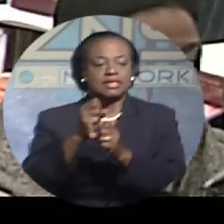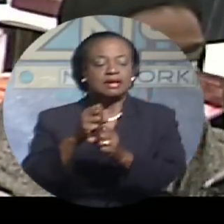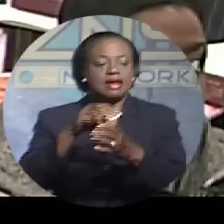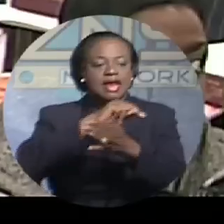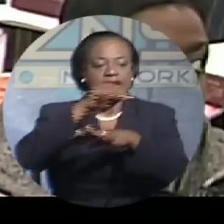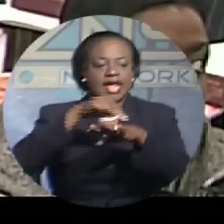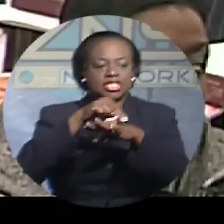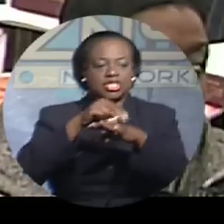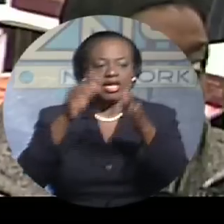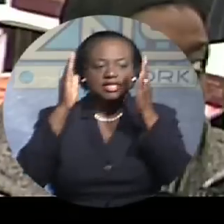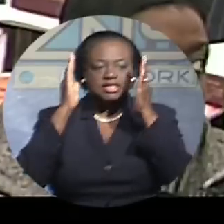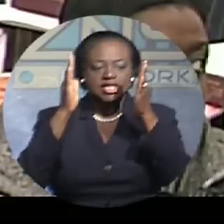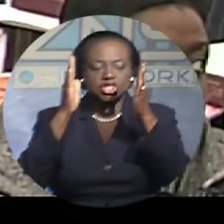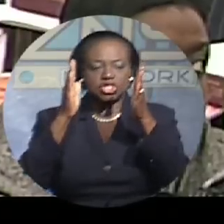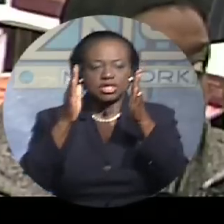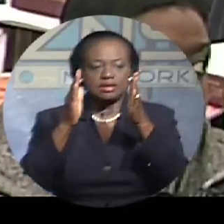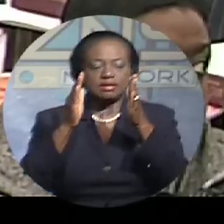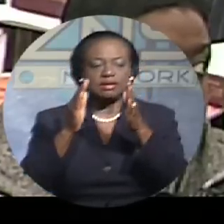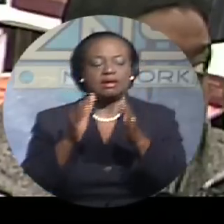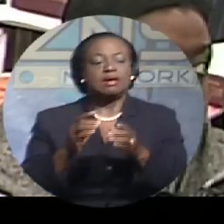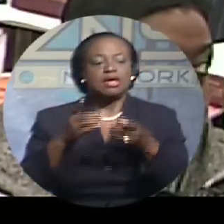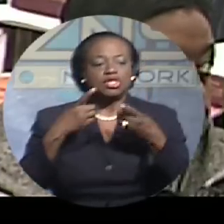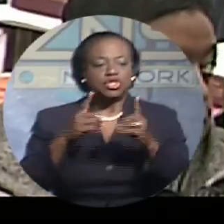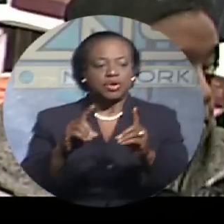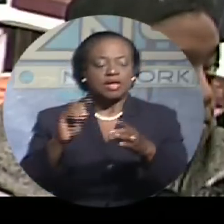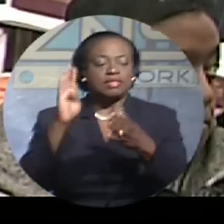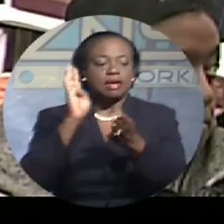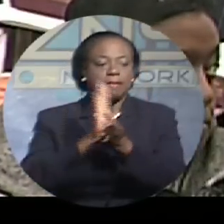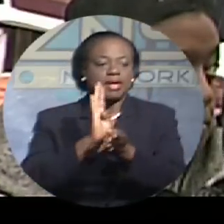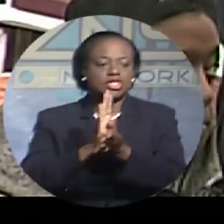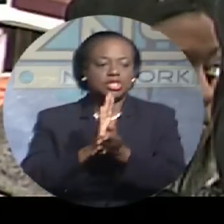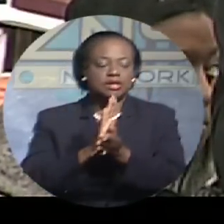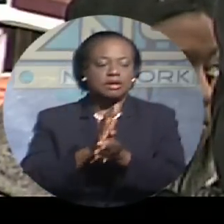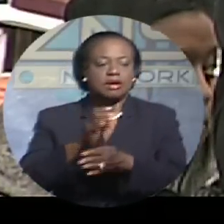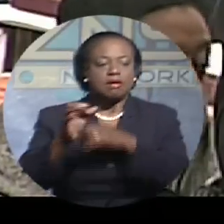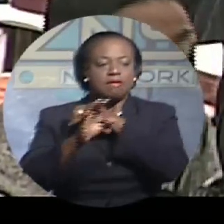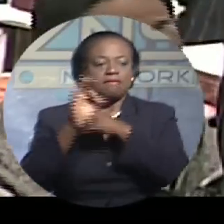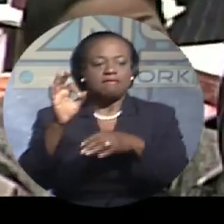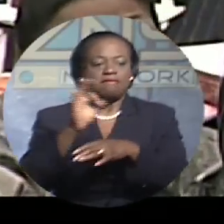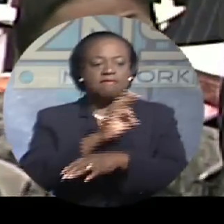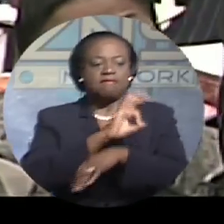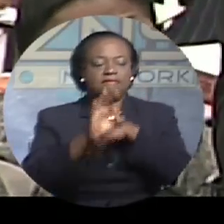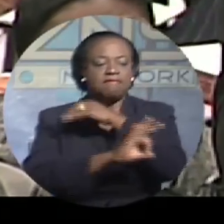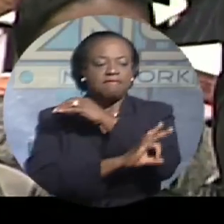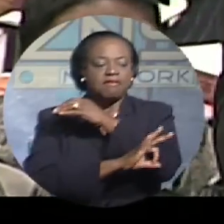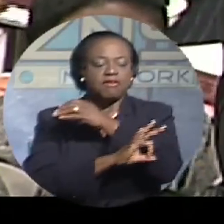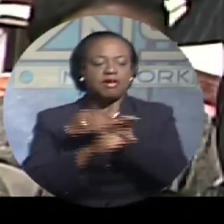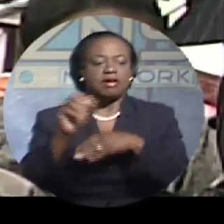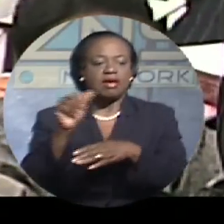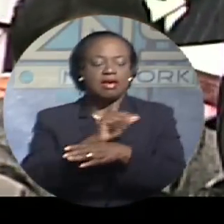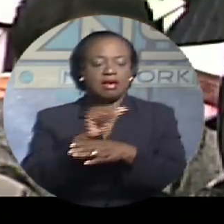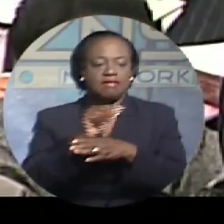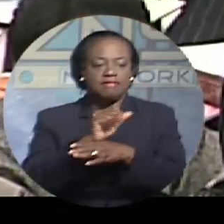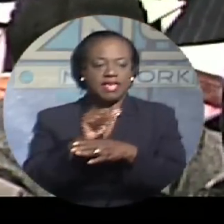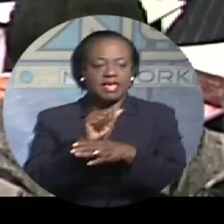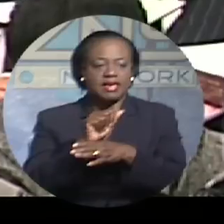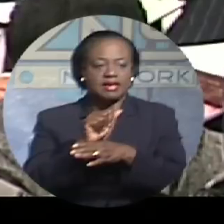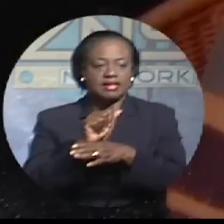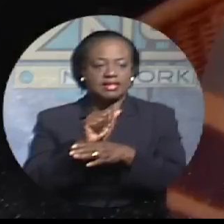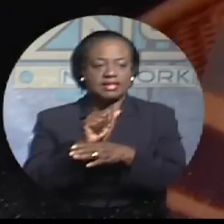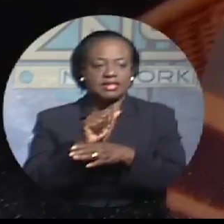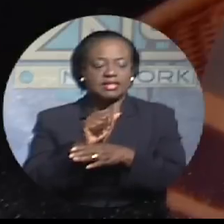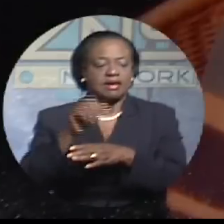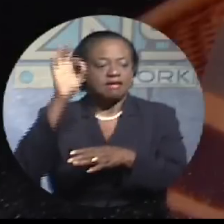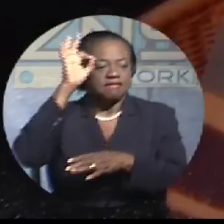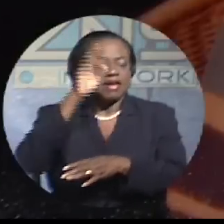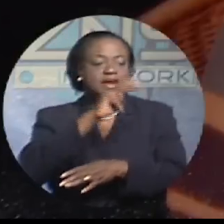during his contribution to the mid-year budget, Foreign Affairs Minister Fred Mitchell talked about a case that's given a face to the emerging issue in the country. The